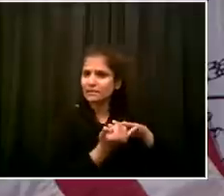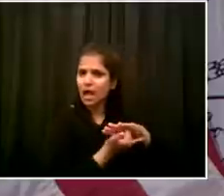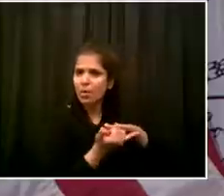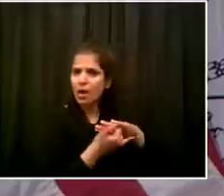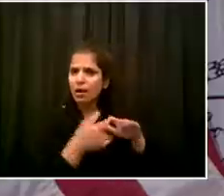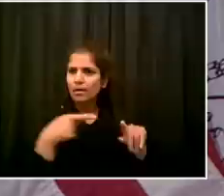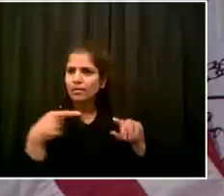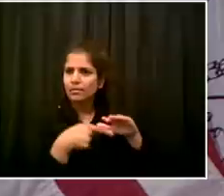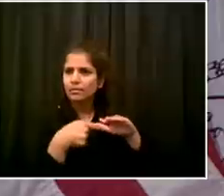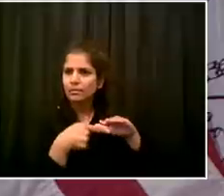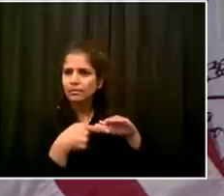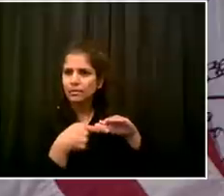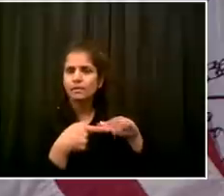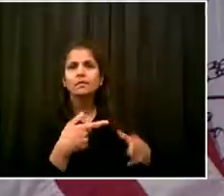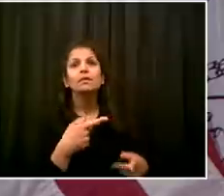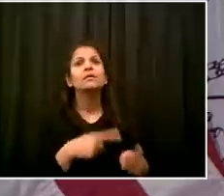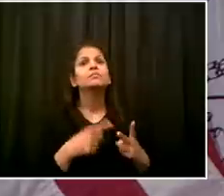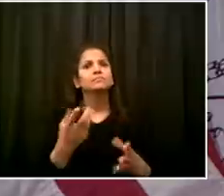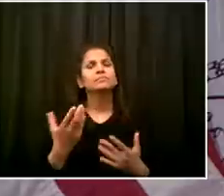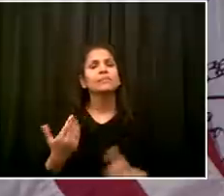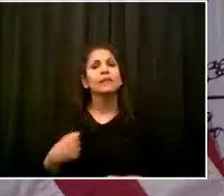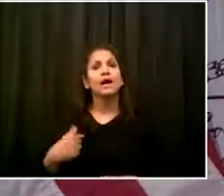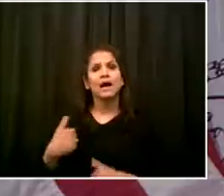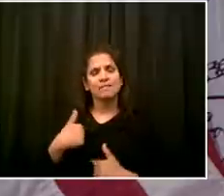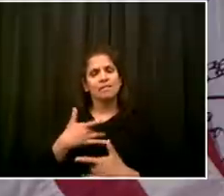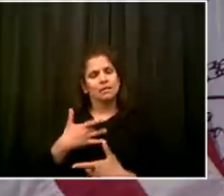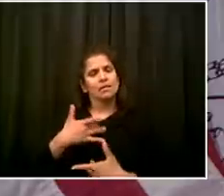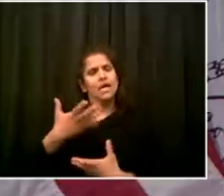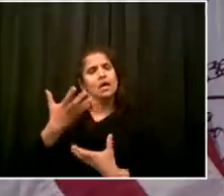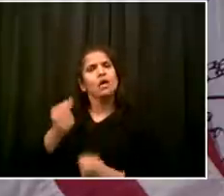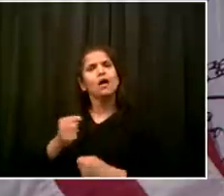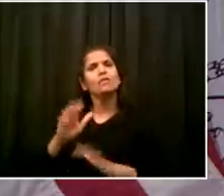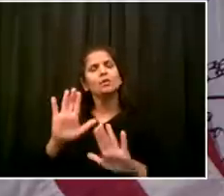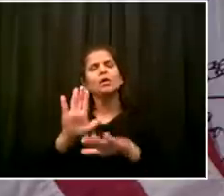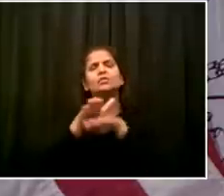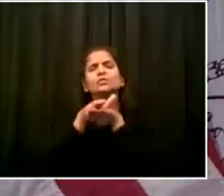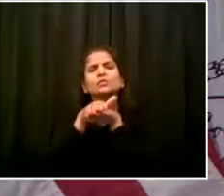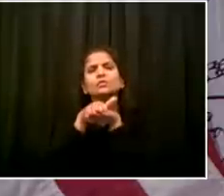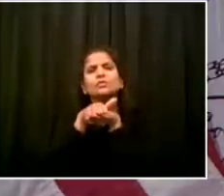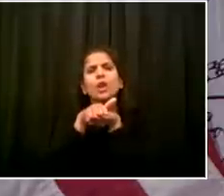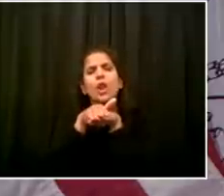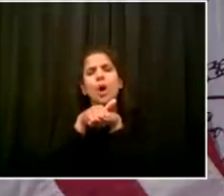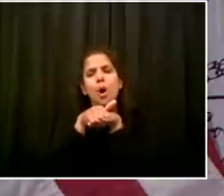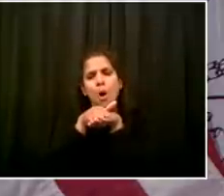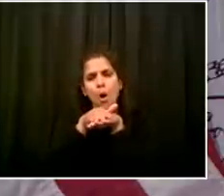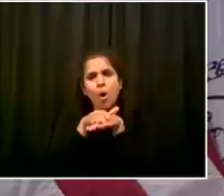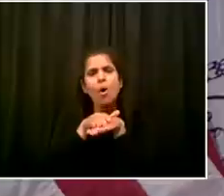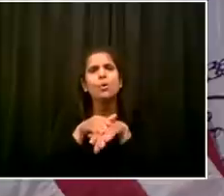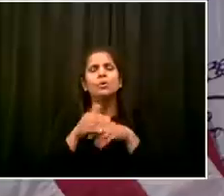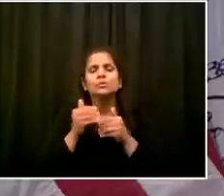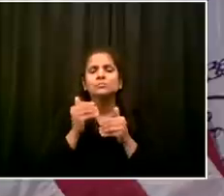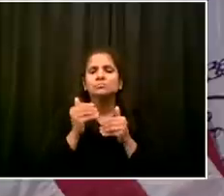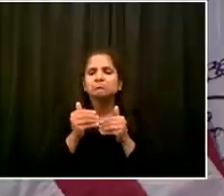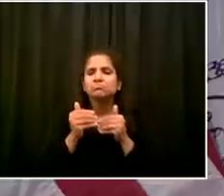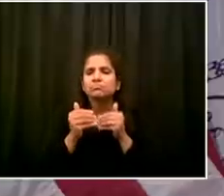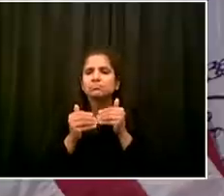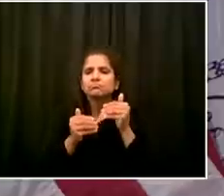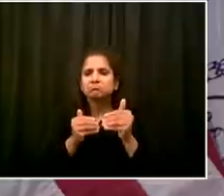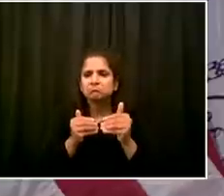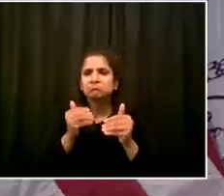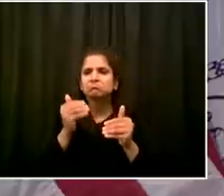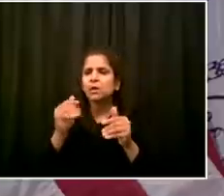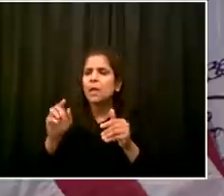going slowly and carefully with the beaches is the right thing to do. I agree with you that Memorial Day weekend itself will pose a particular challenge,